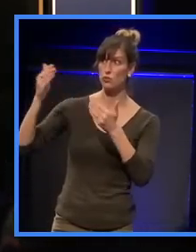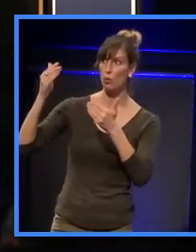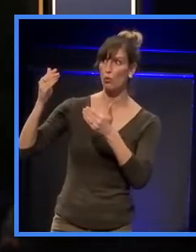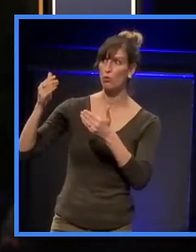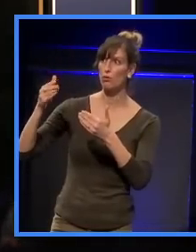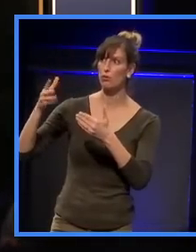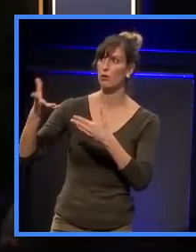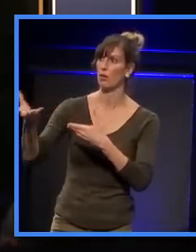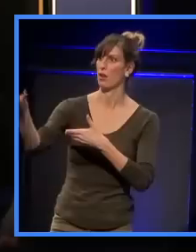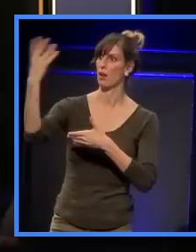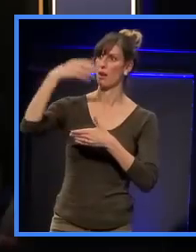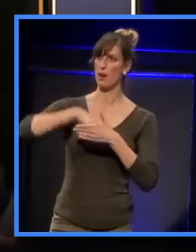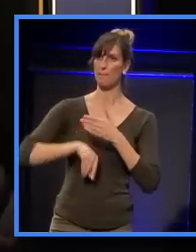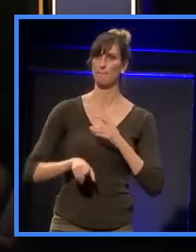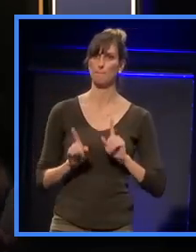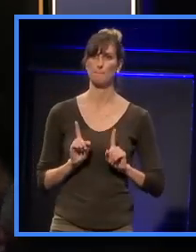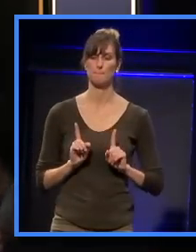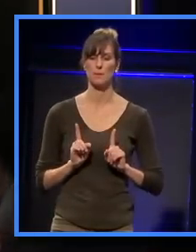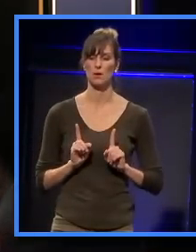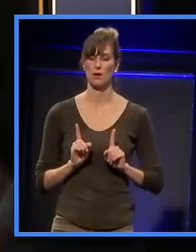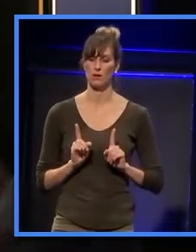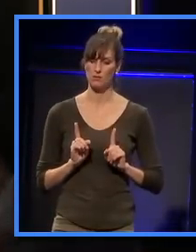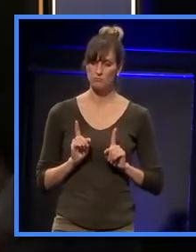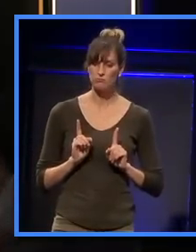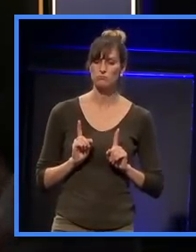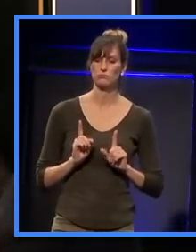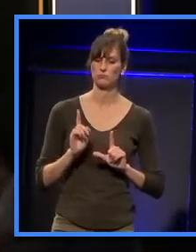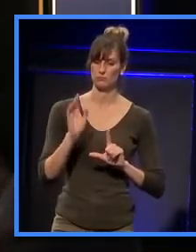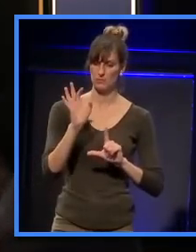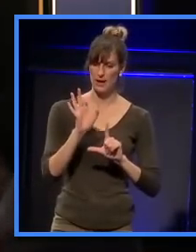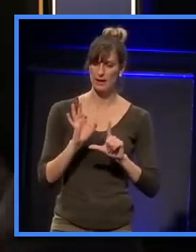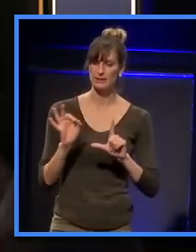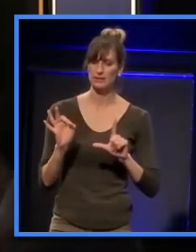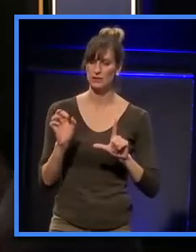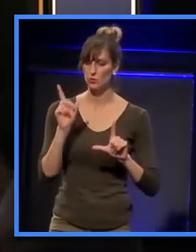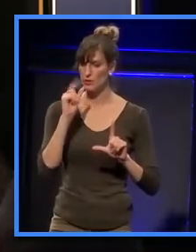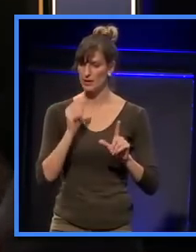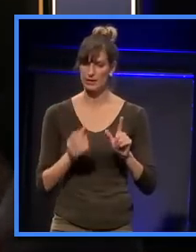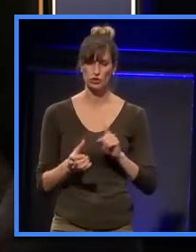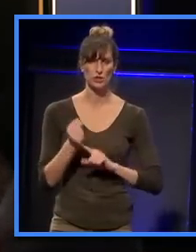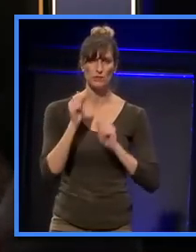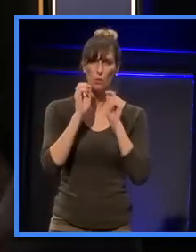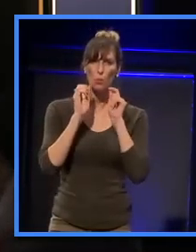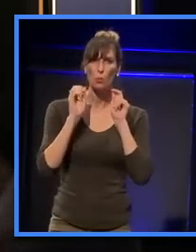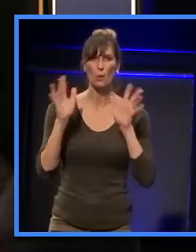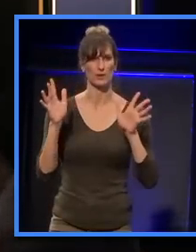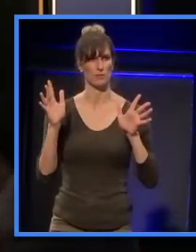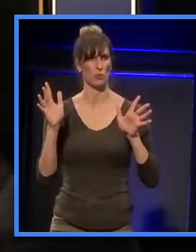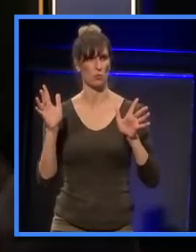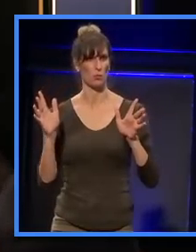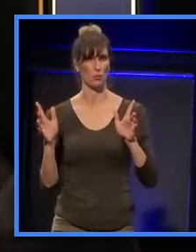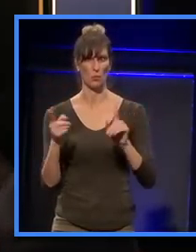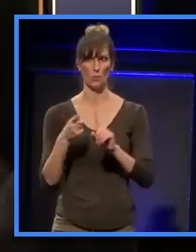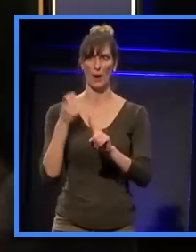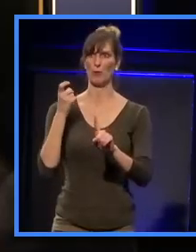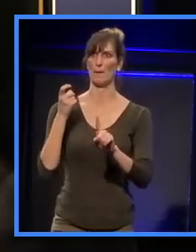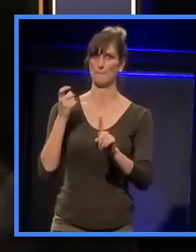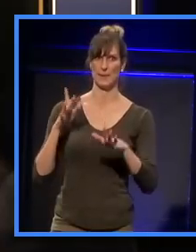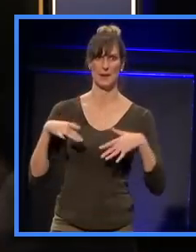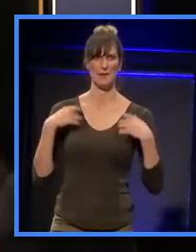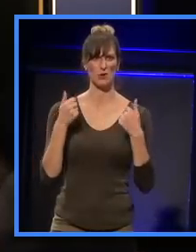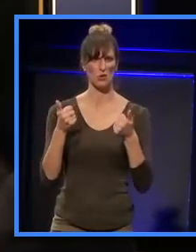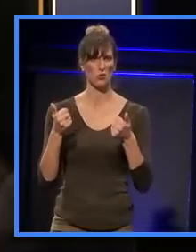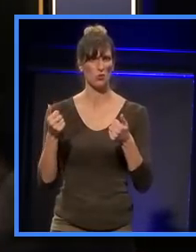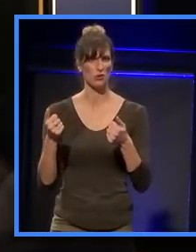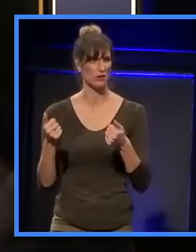architect can behave however they feel and achieve a wonderful outcome and look to me like live a pretty good life. know, it seemed to me